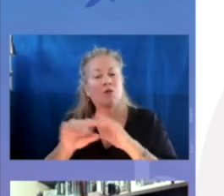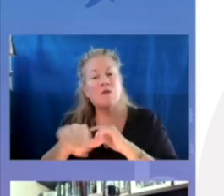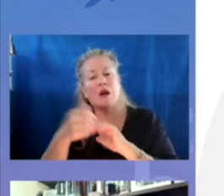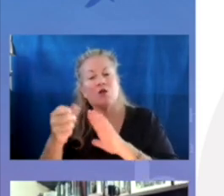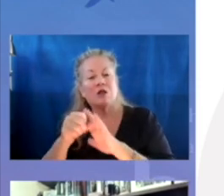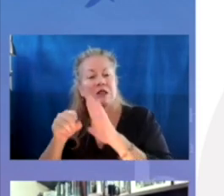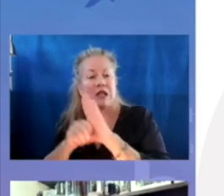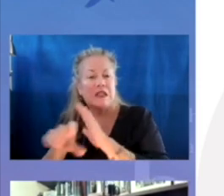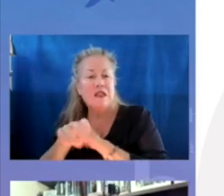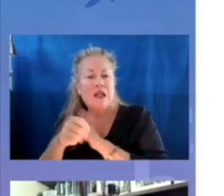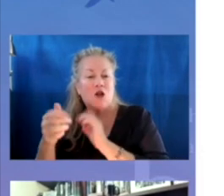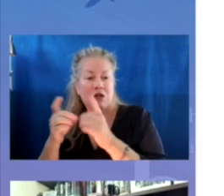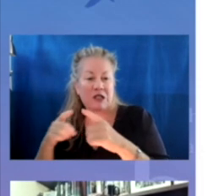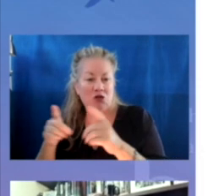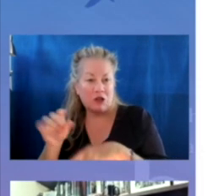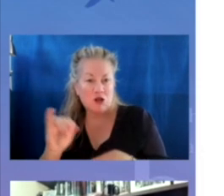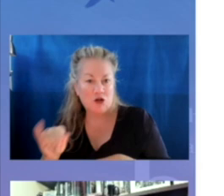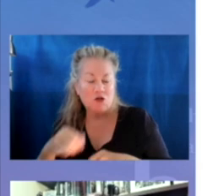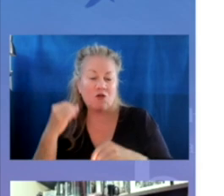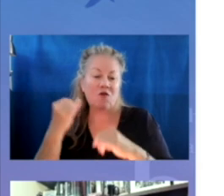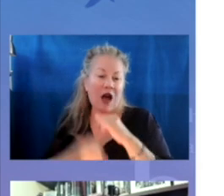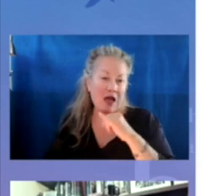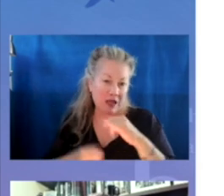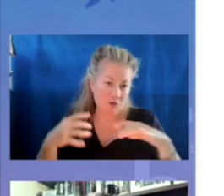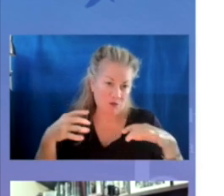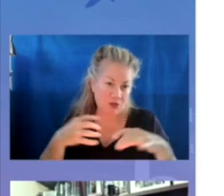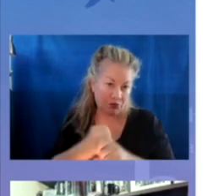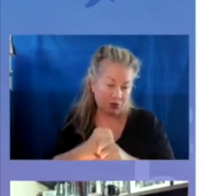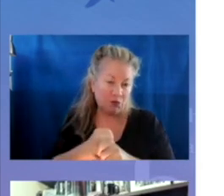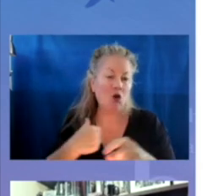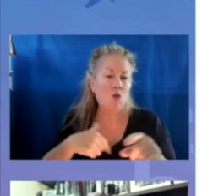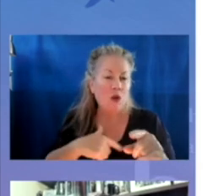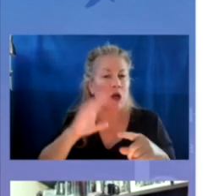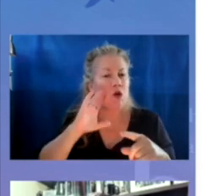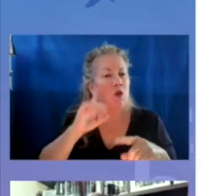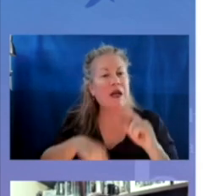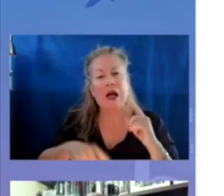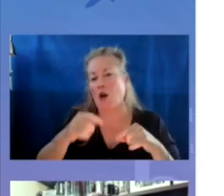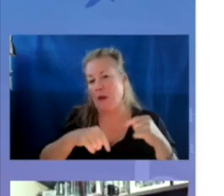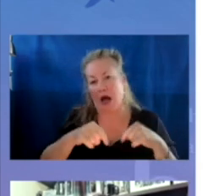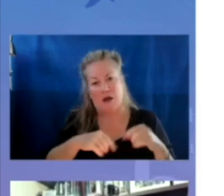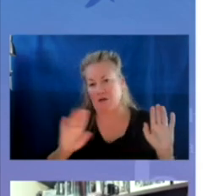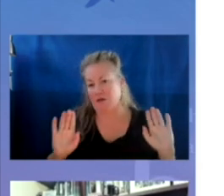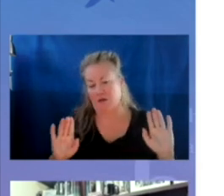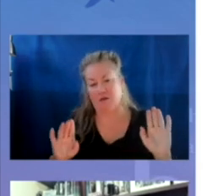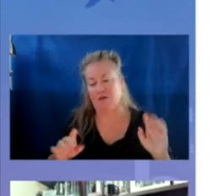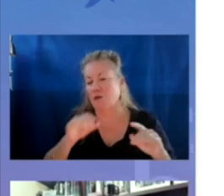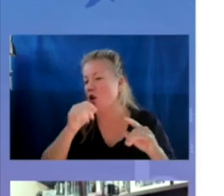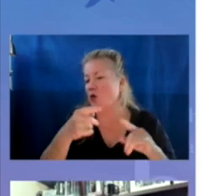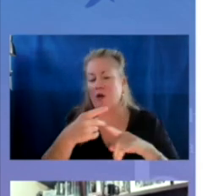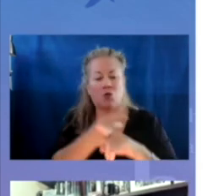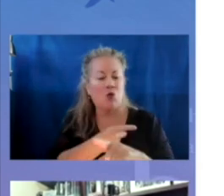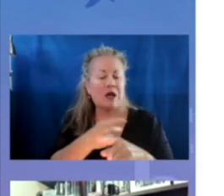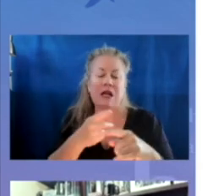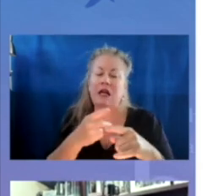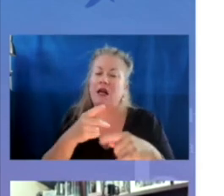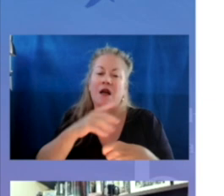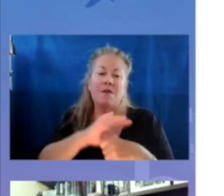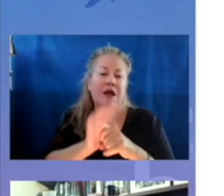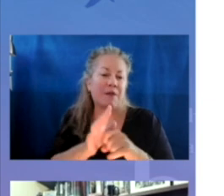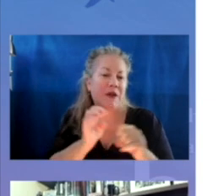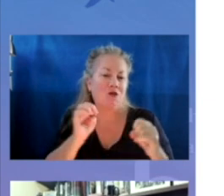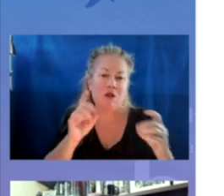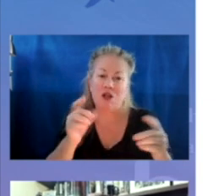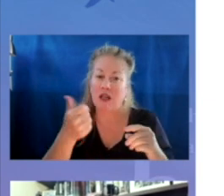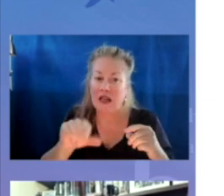and other districts, too. Finally, in wrapping up, we know we can't go back. We're not going back to pre-pandemic education